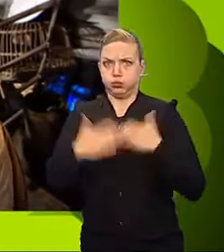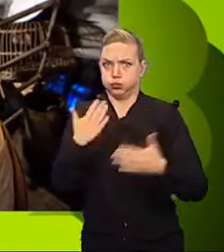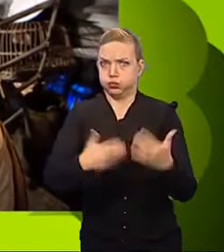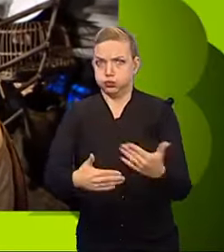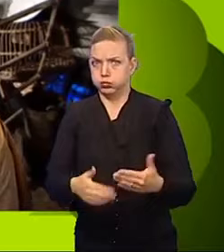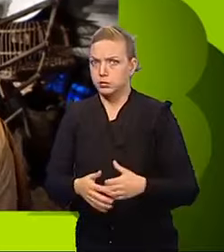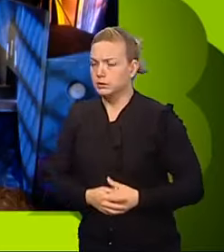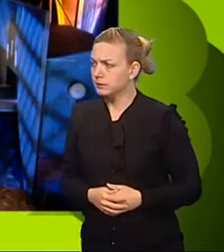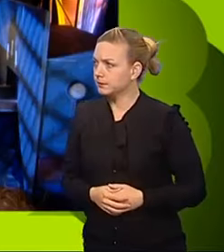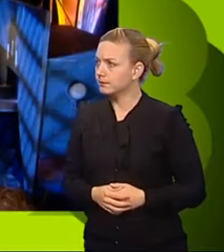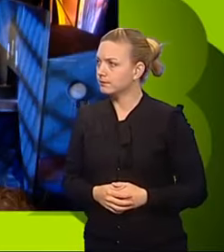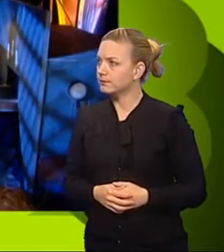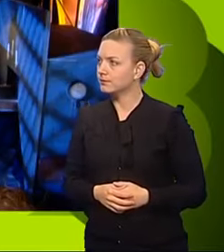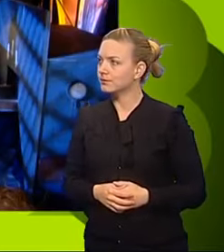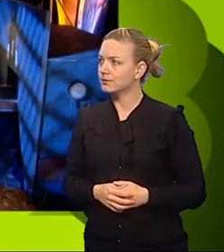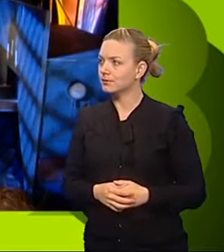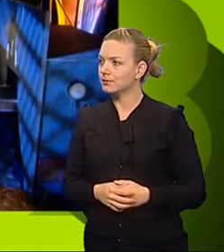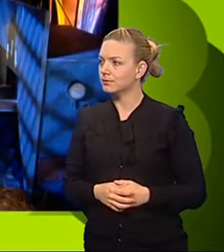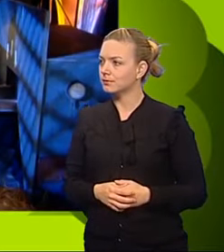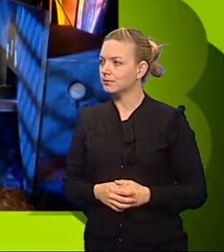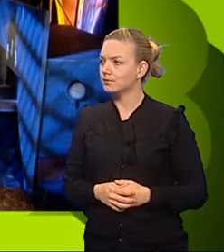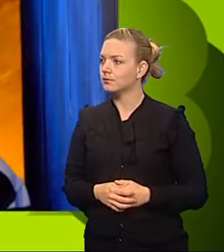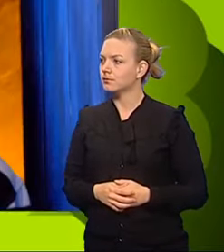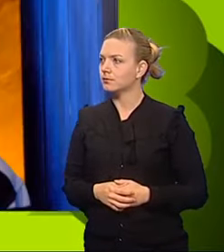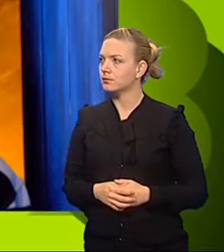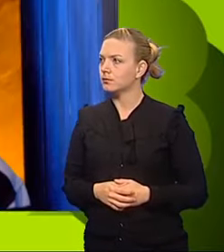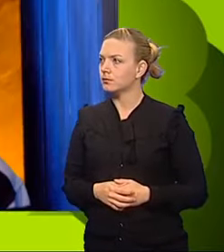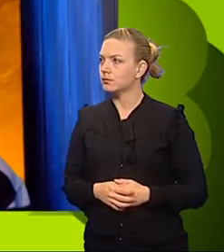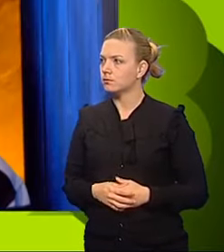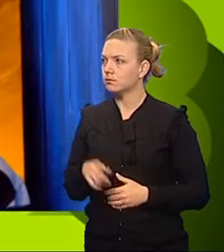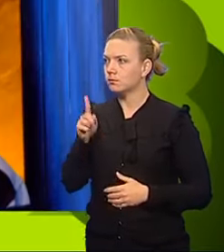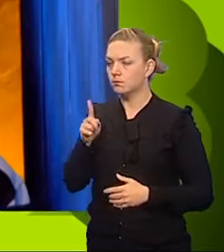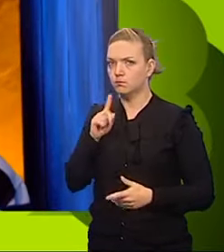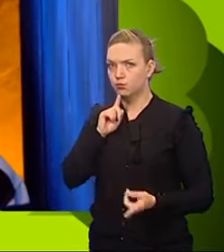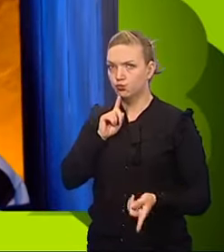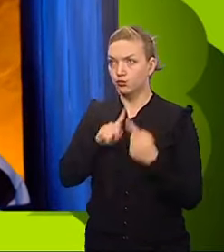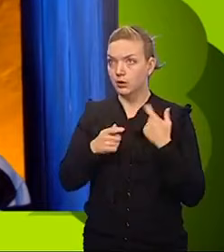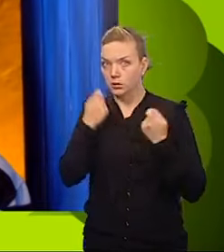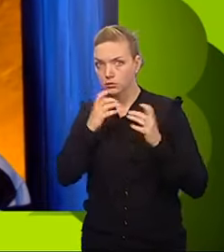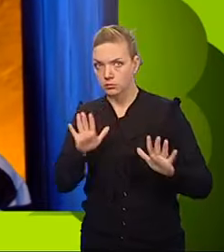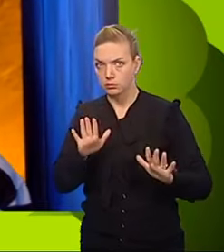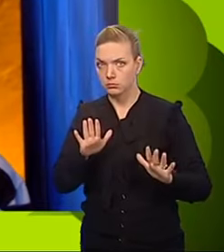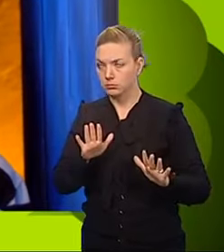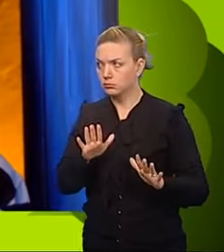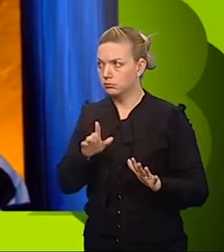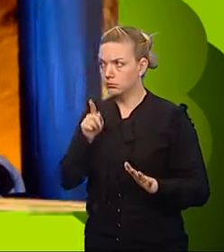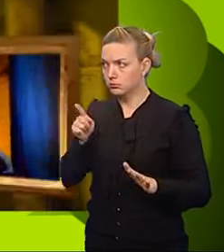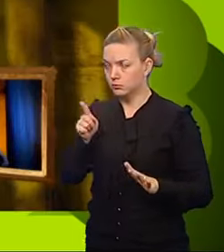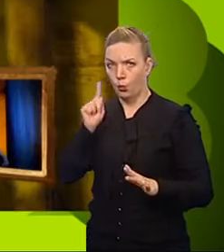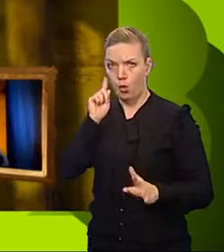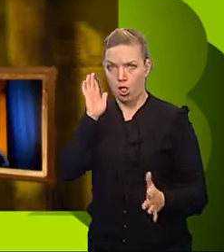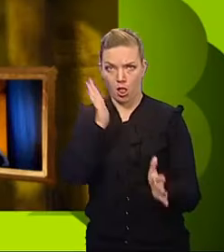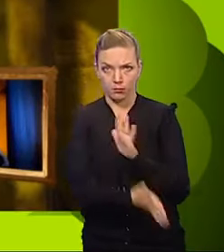foul play going on. Elliot. Do not react. You are the